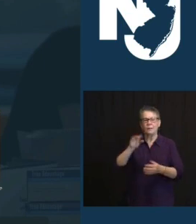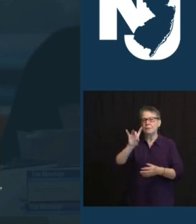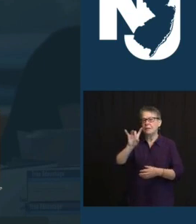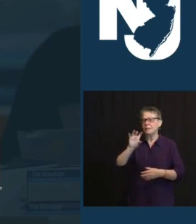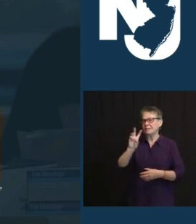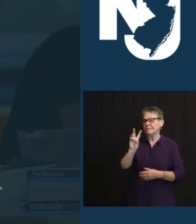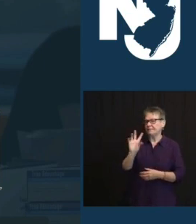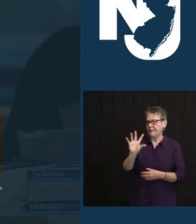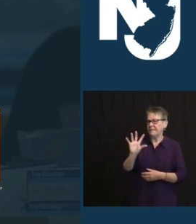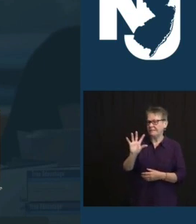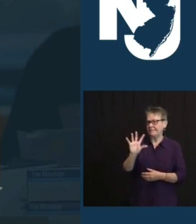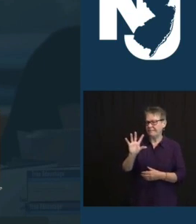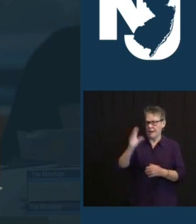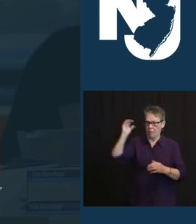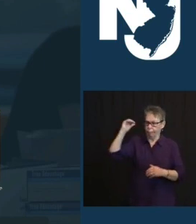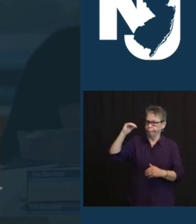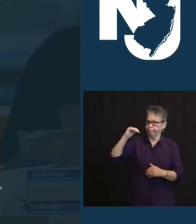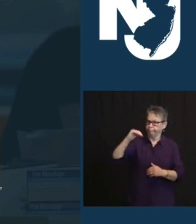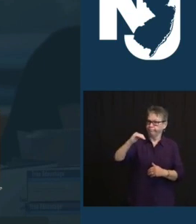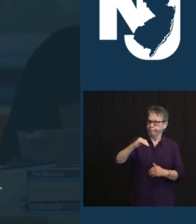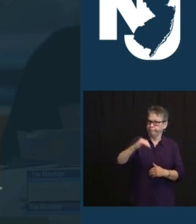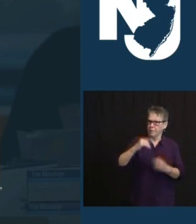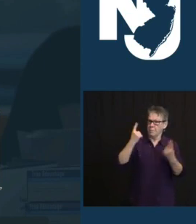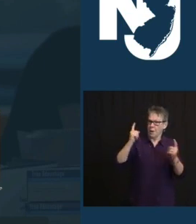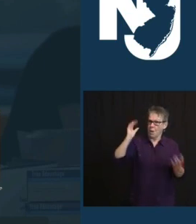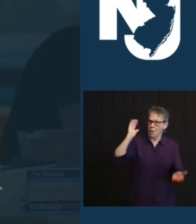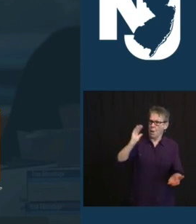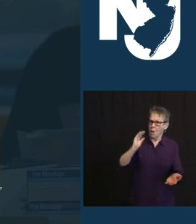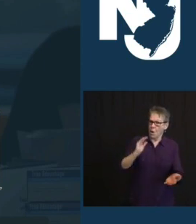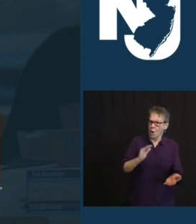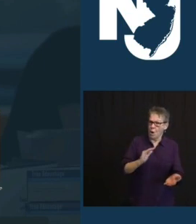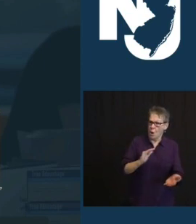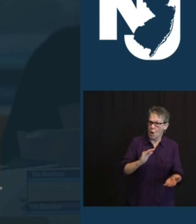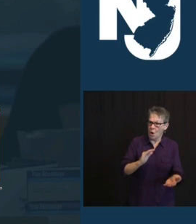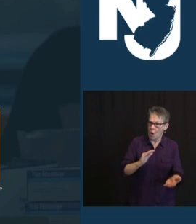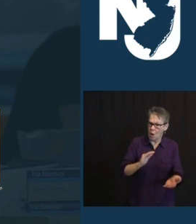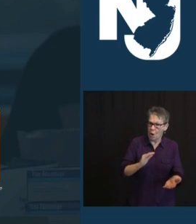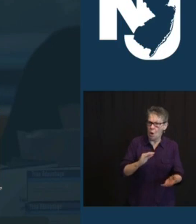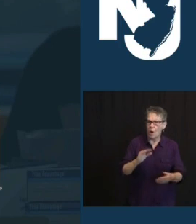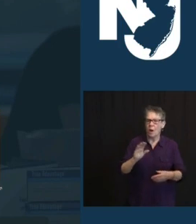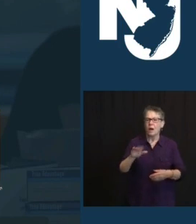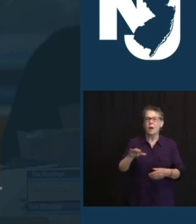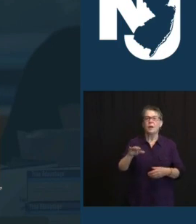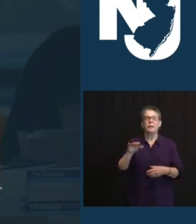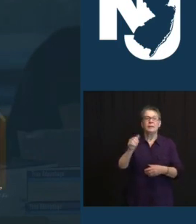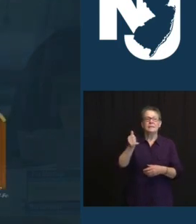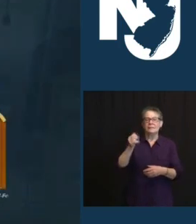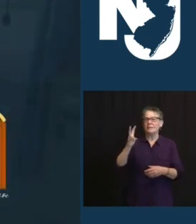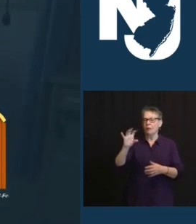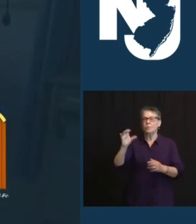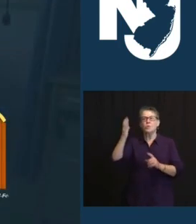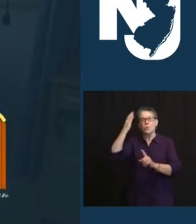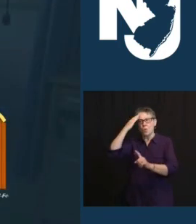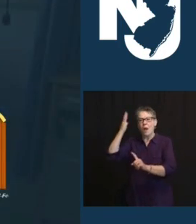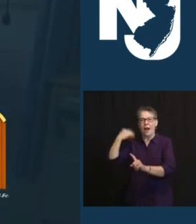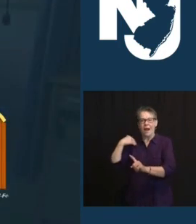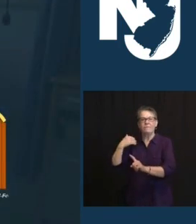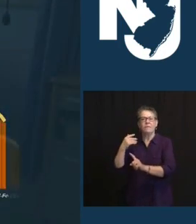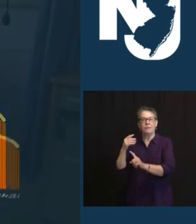WITH 1,729 OF THEM KNOWN COVID POSITIVE, 387 FOLKS IN OUR ICUS,